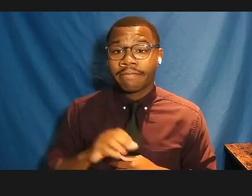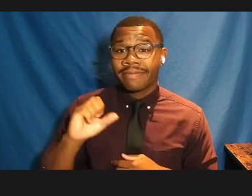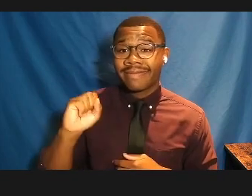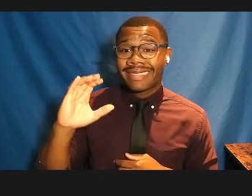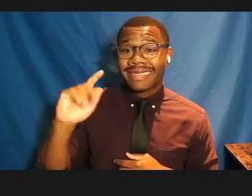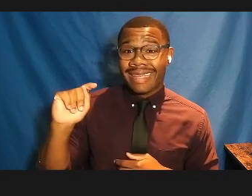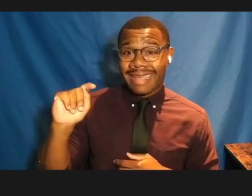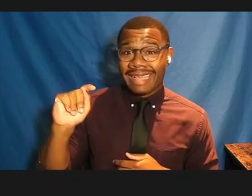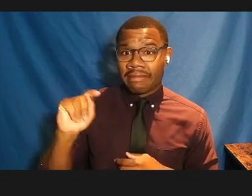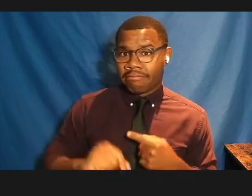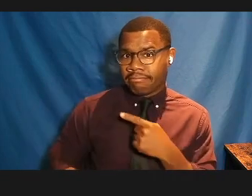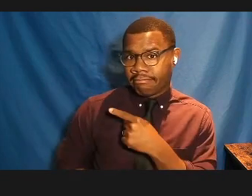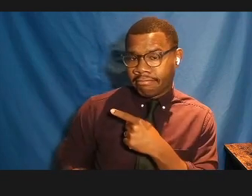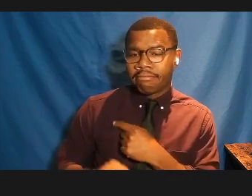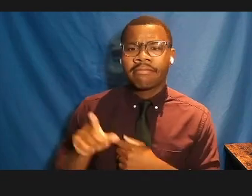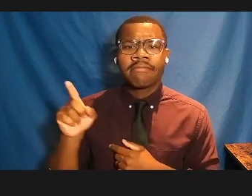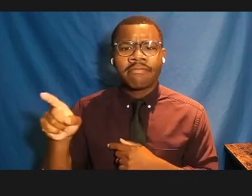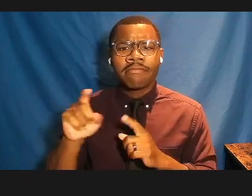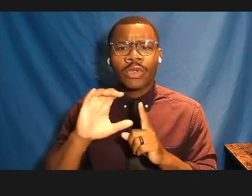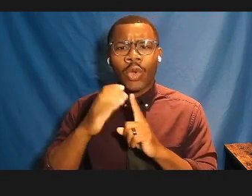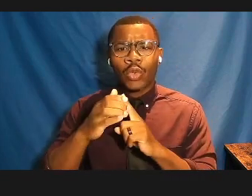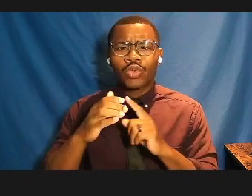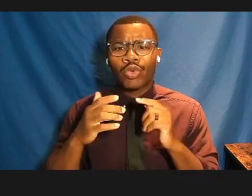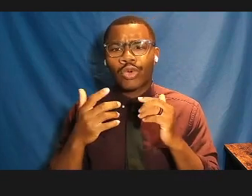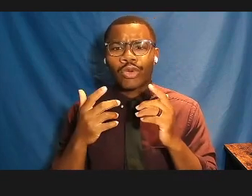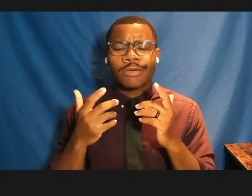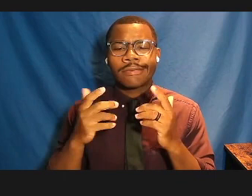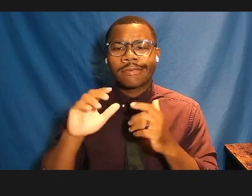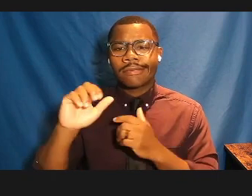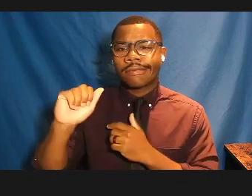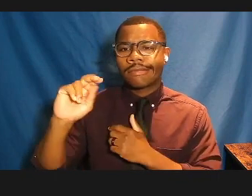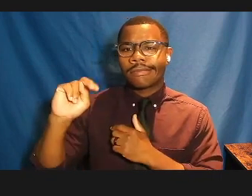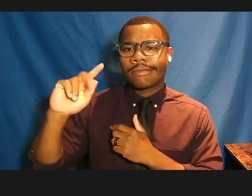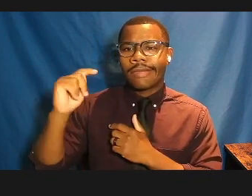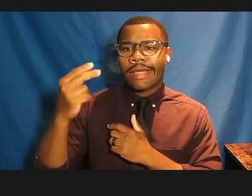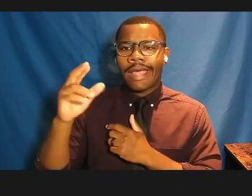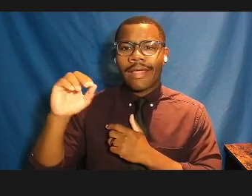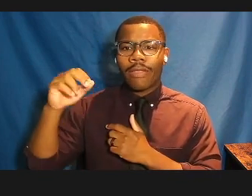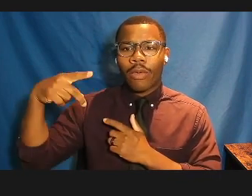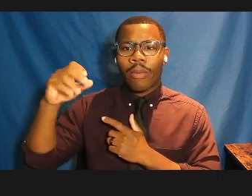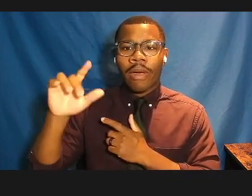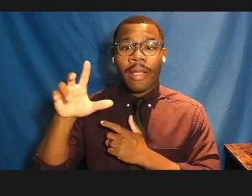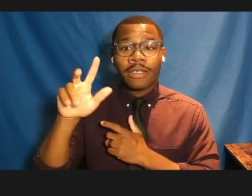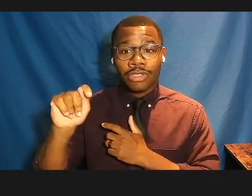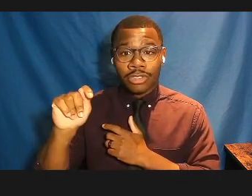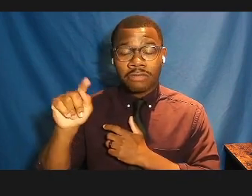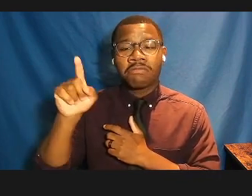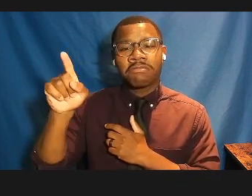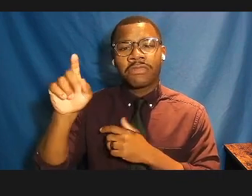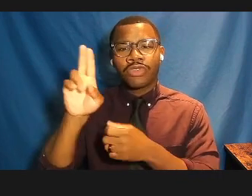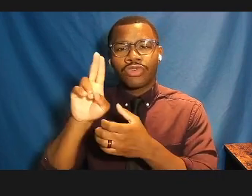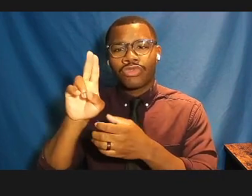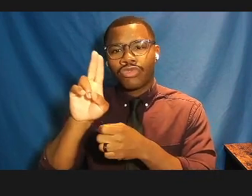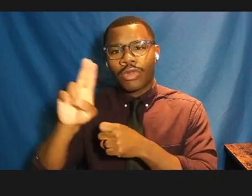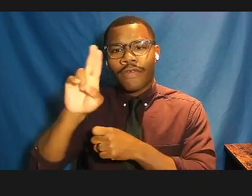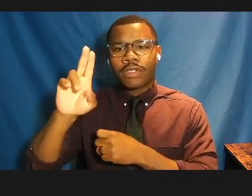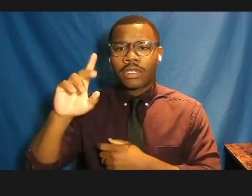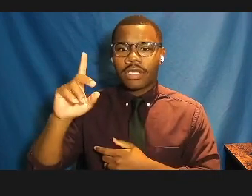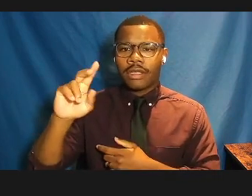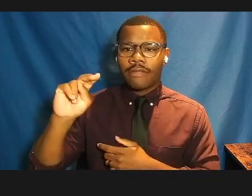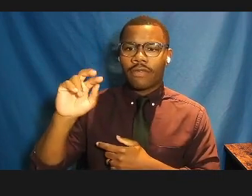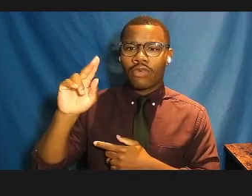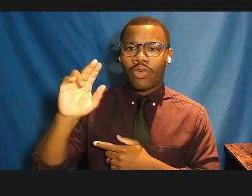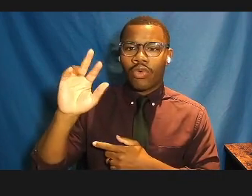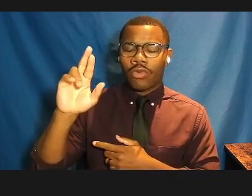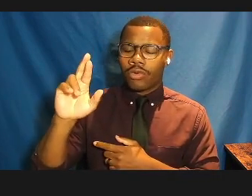right, is a cultural anthropologist of African diaspora foodways at University of Notre Dame, and he previously was an executive chef for over 25 years.